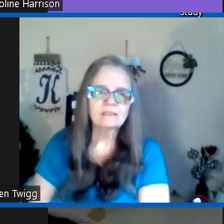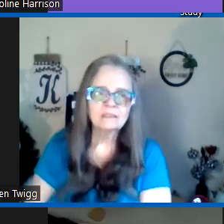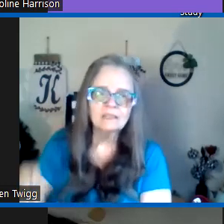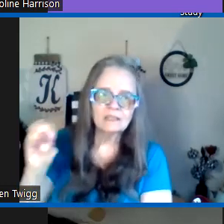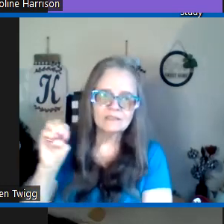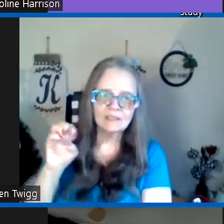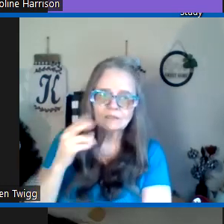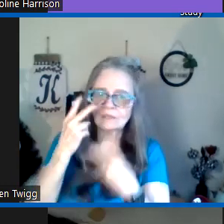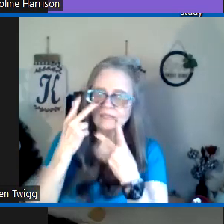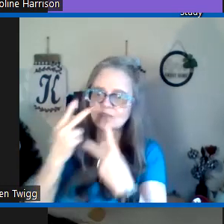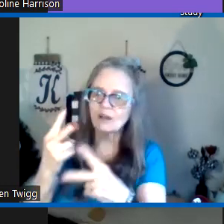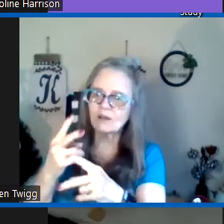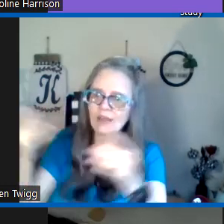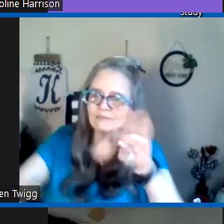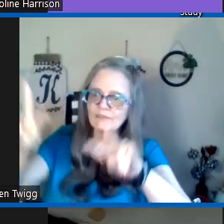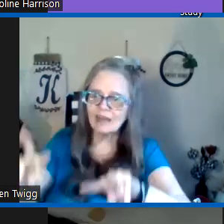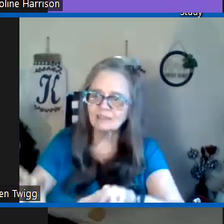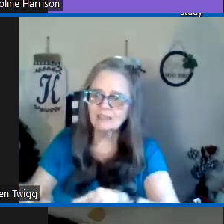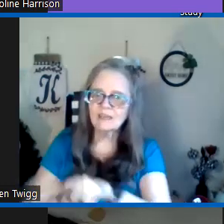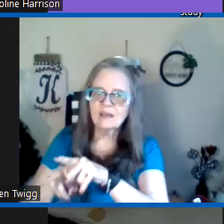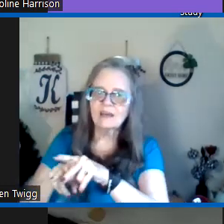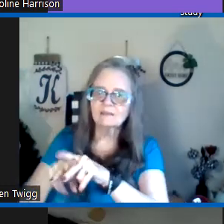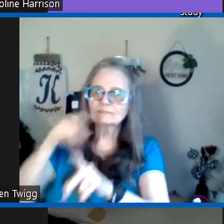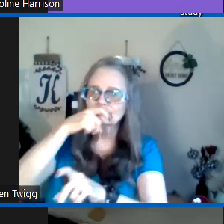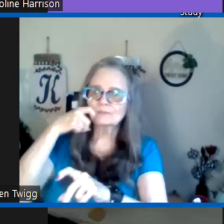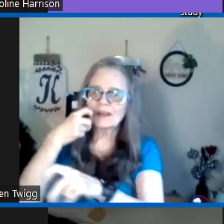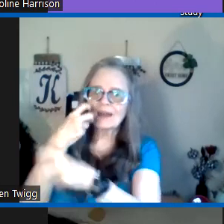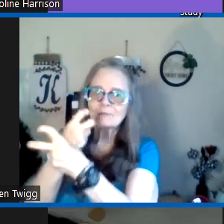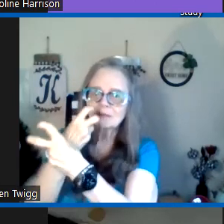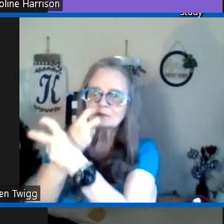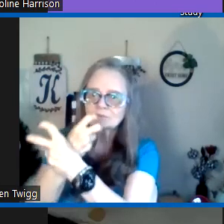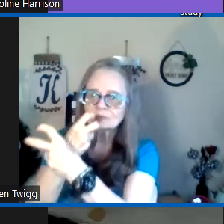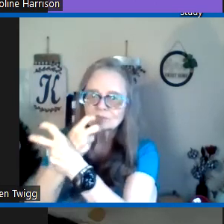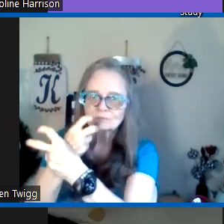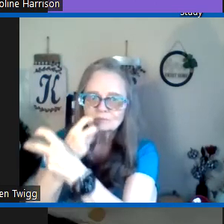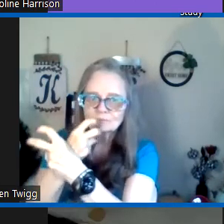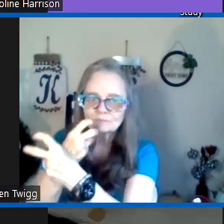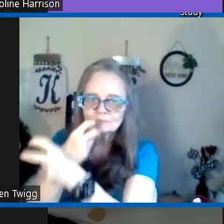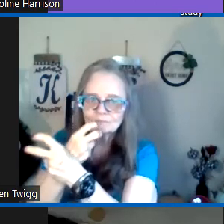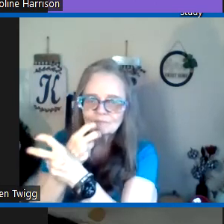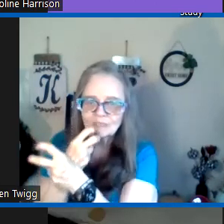and Ezekiel he saw that valley of dry bones